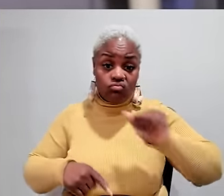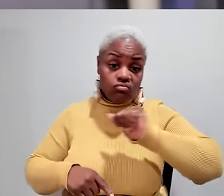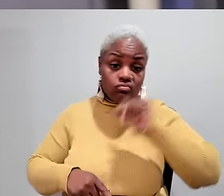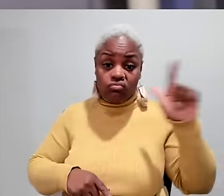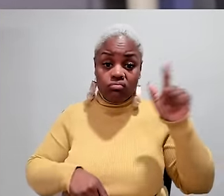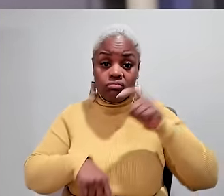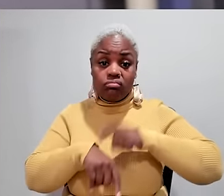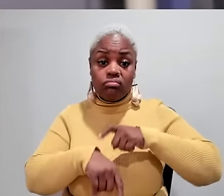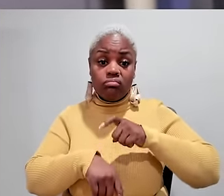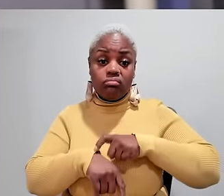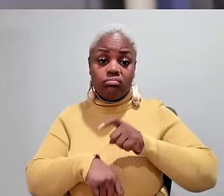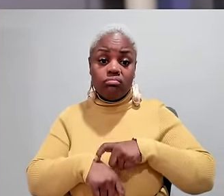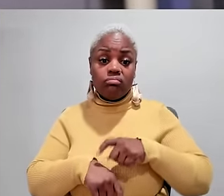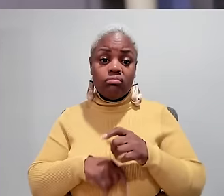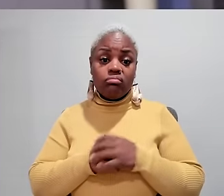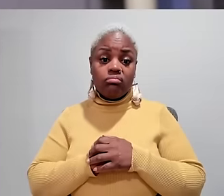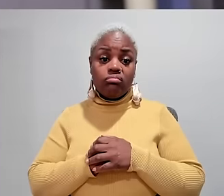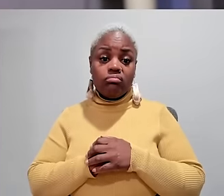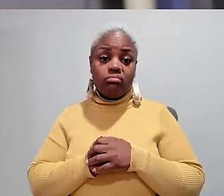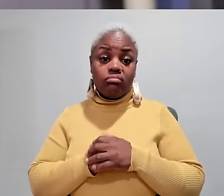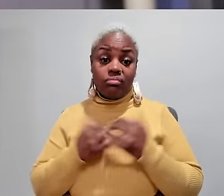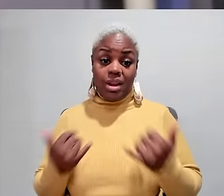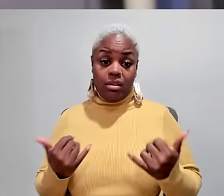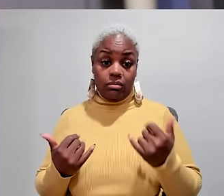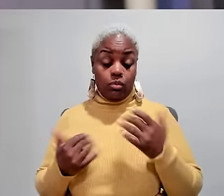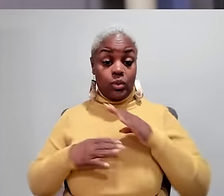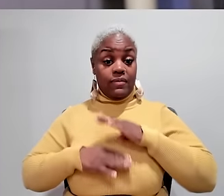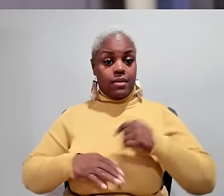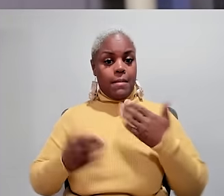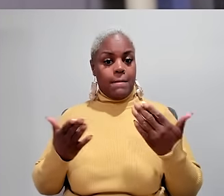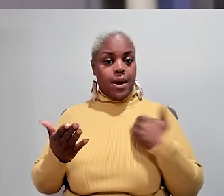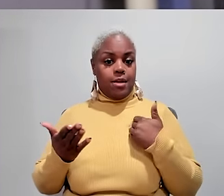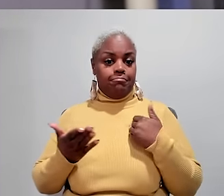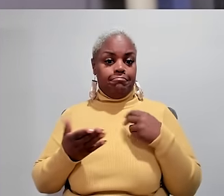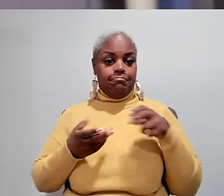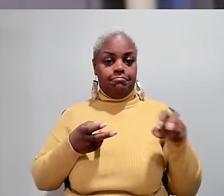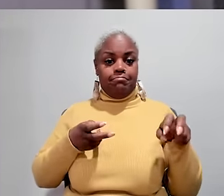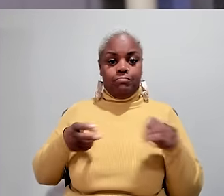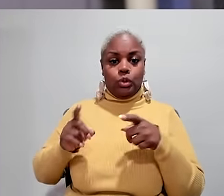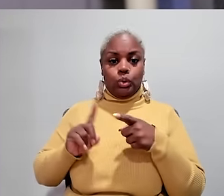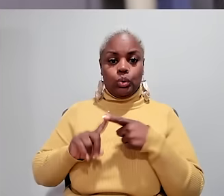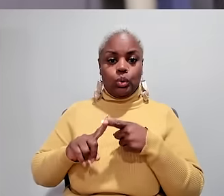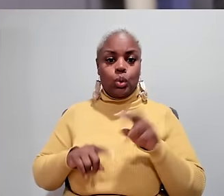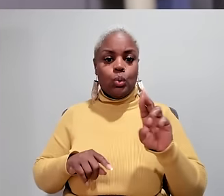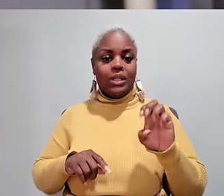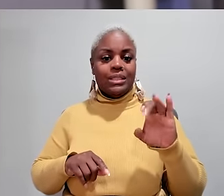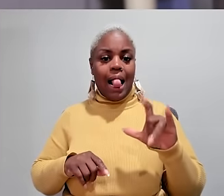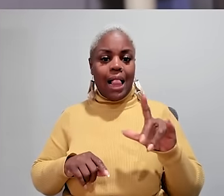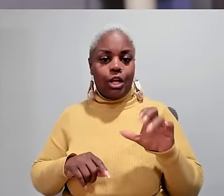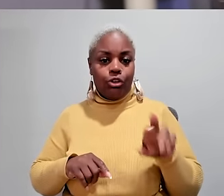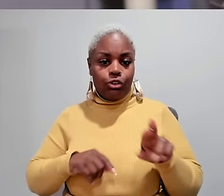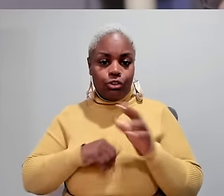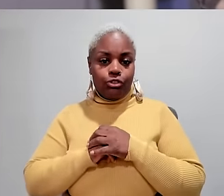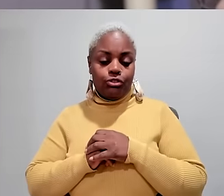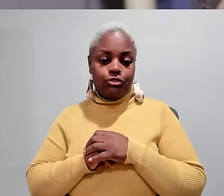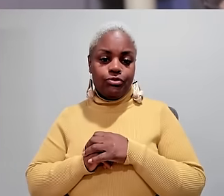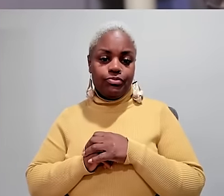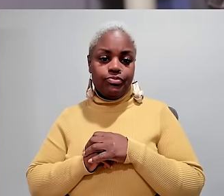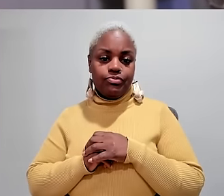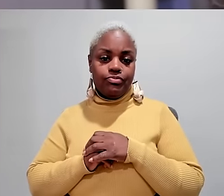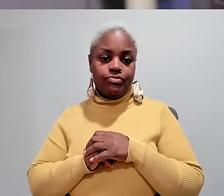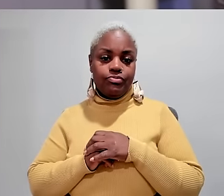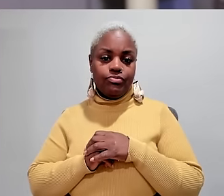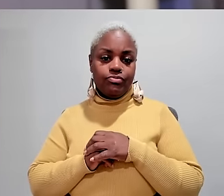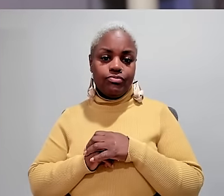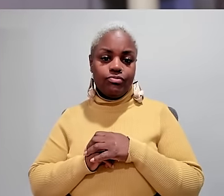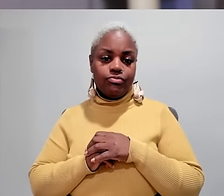like I'm in a wheelchair all the time now and the only relief I get is maybe